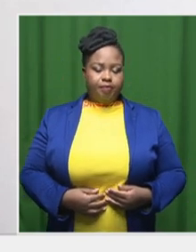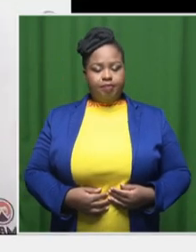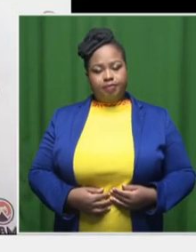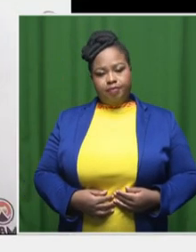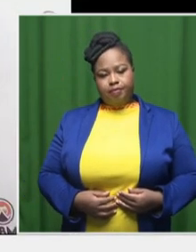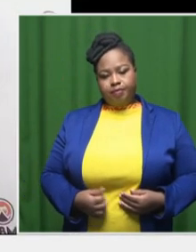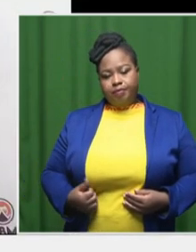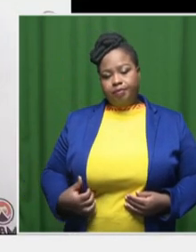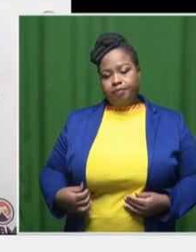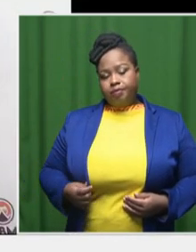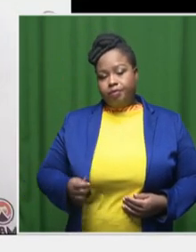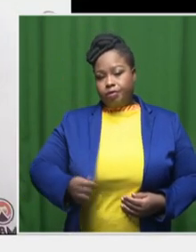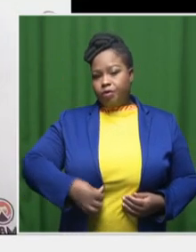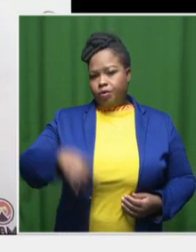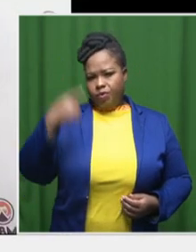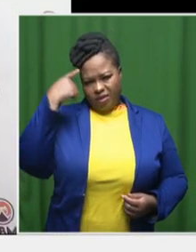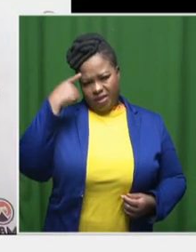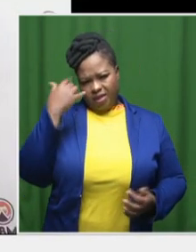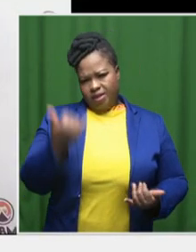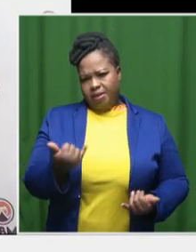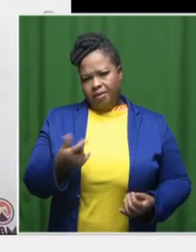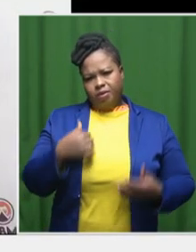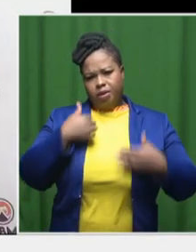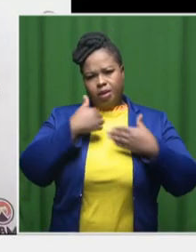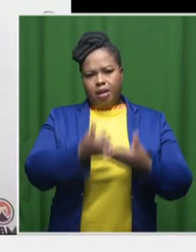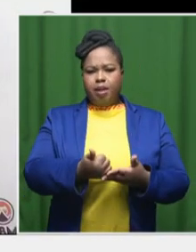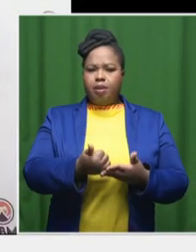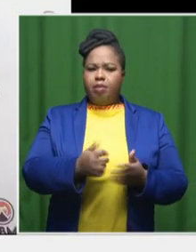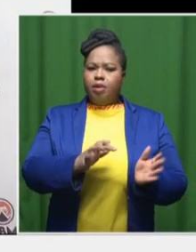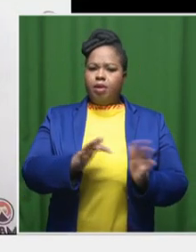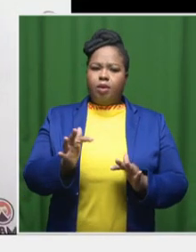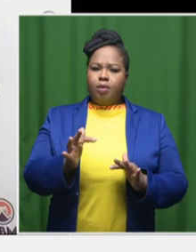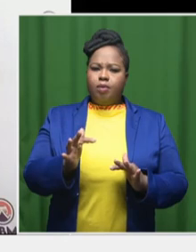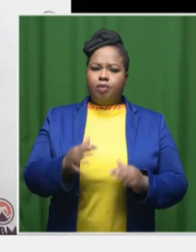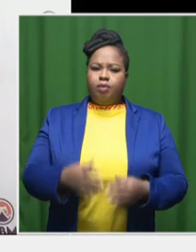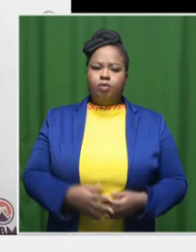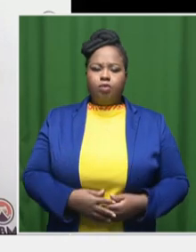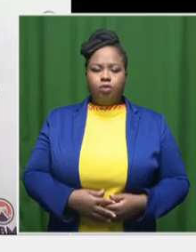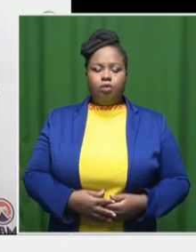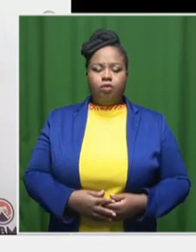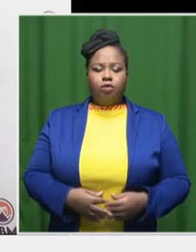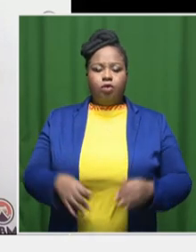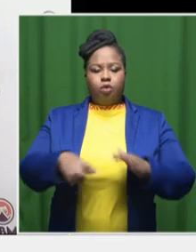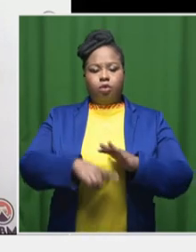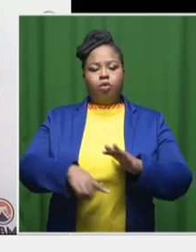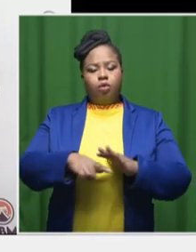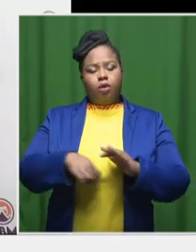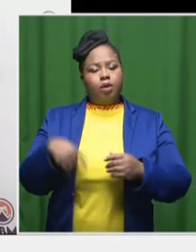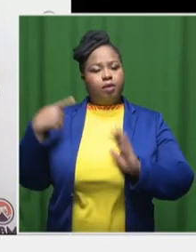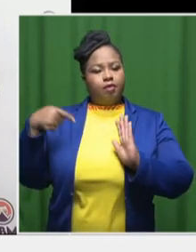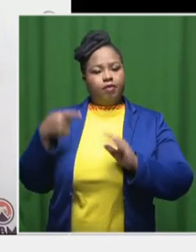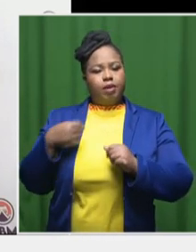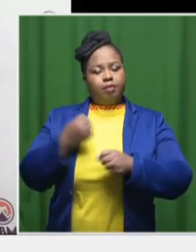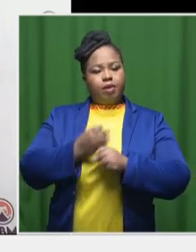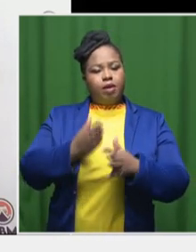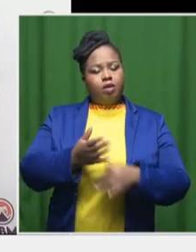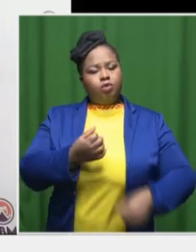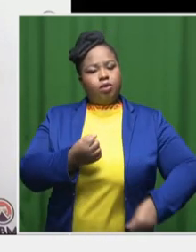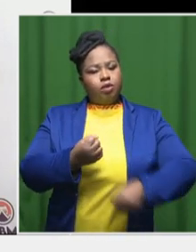And how do you think this expo can help support and promote local filmmakers like yourself?